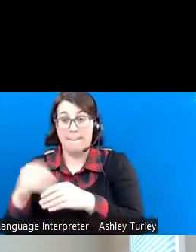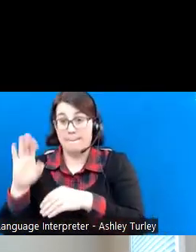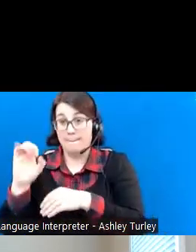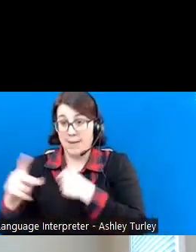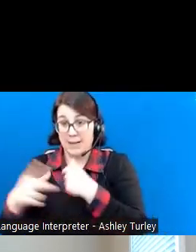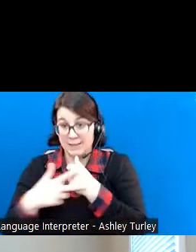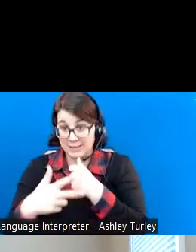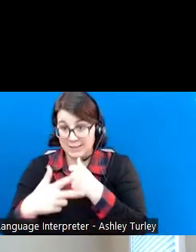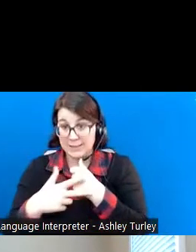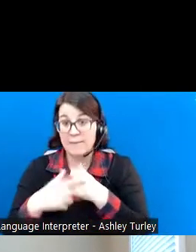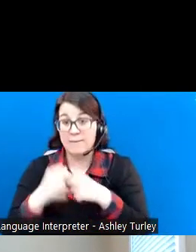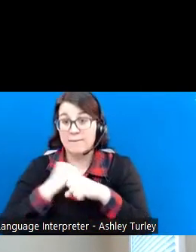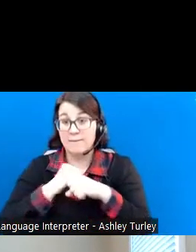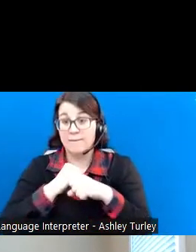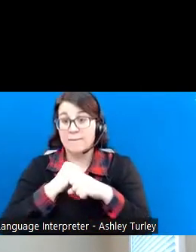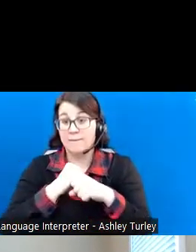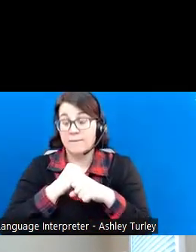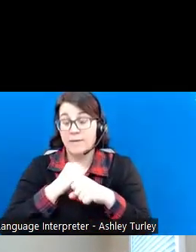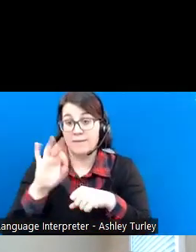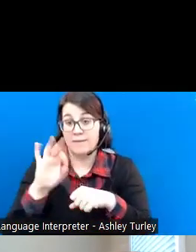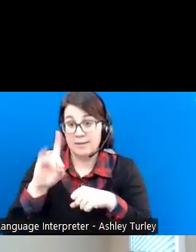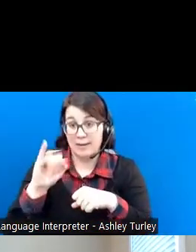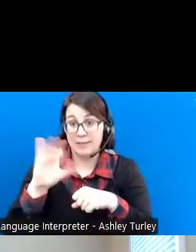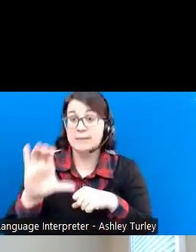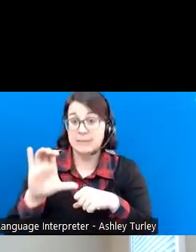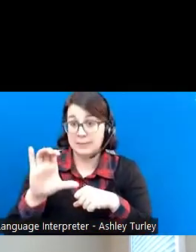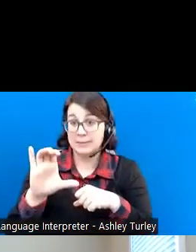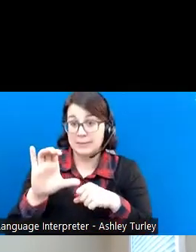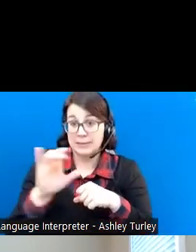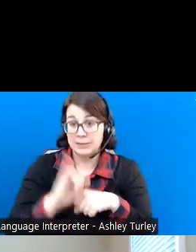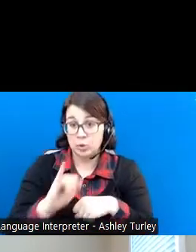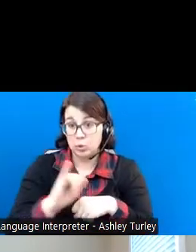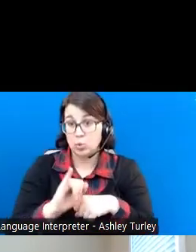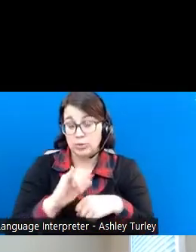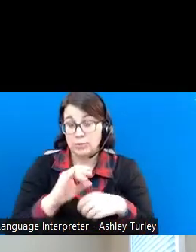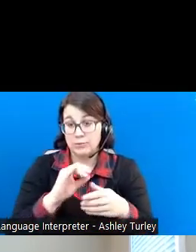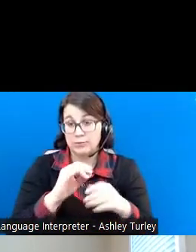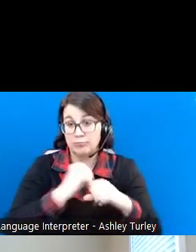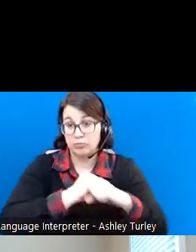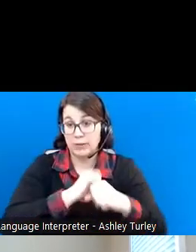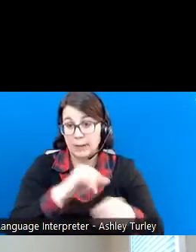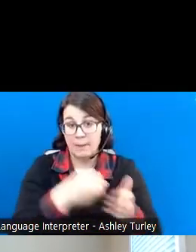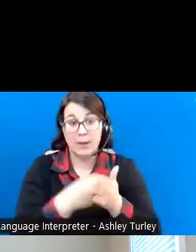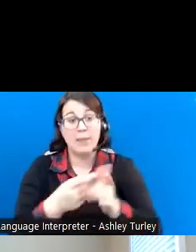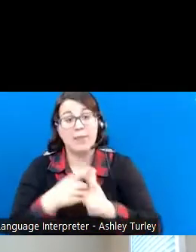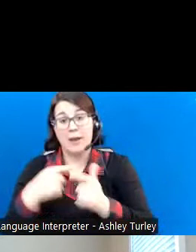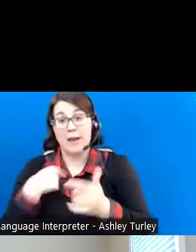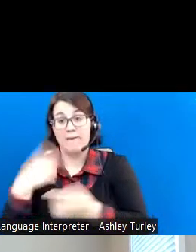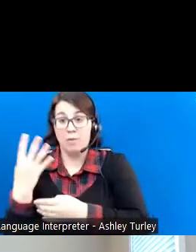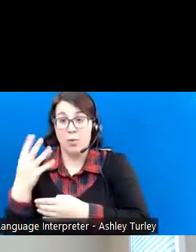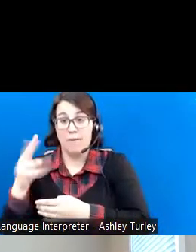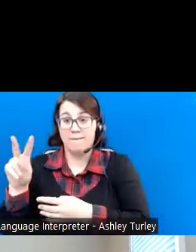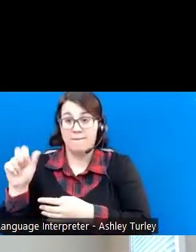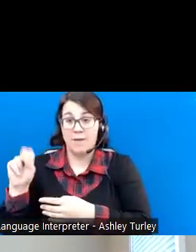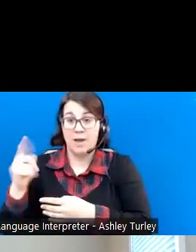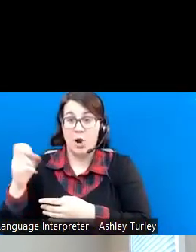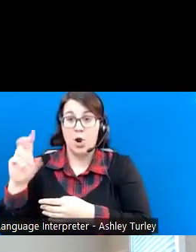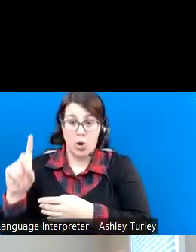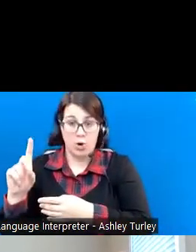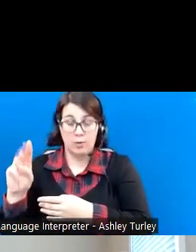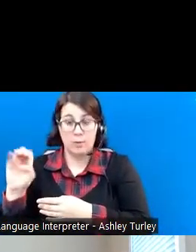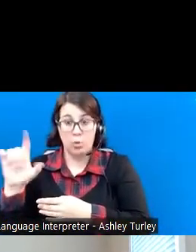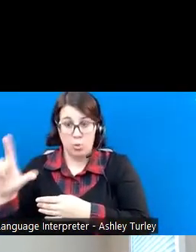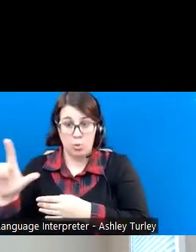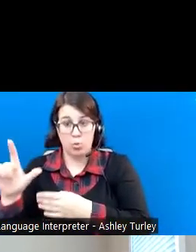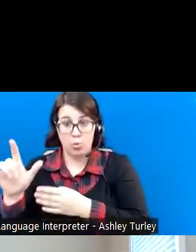is protected. And then we have four Vanguard mutual fund options that range from aggressive to conservative. So to learn more about